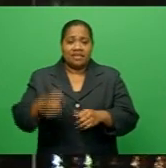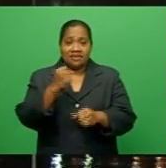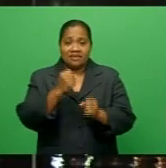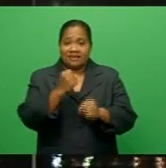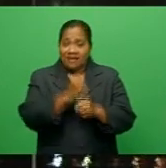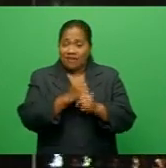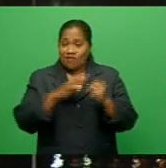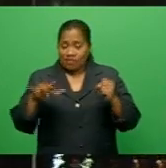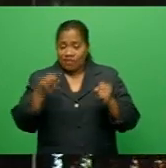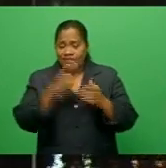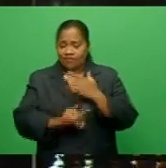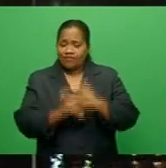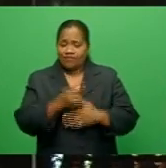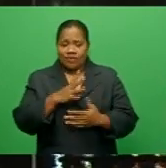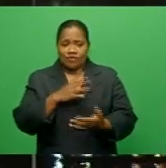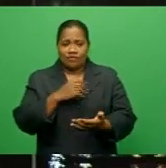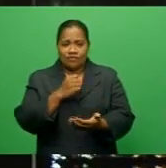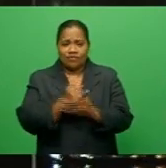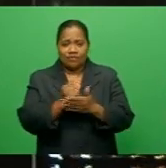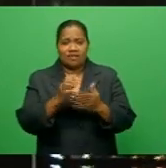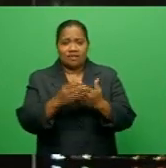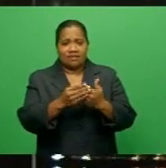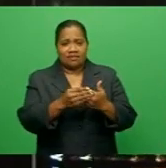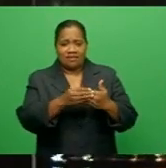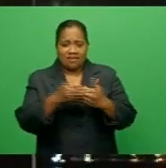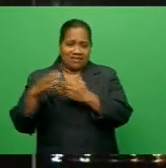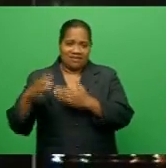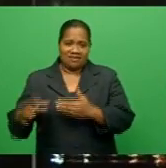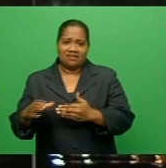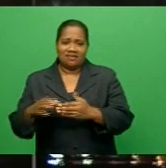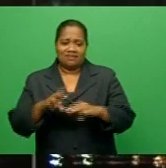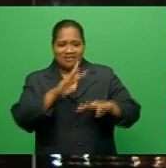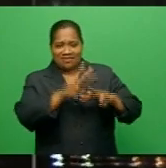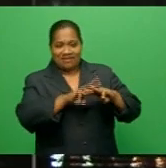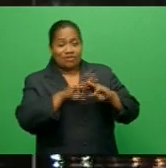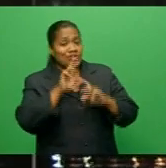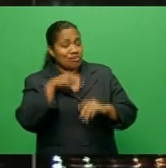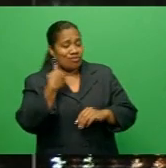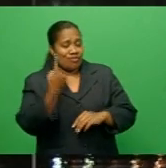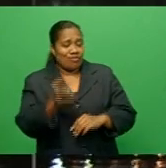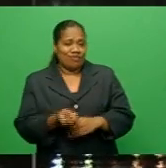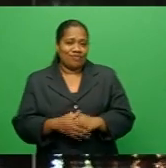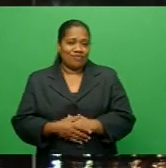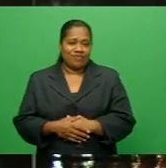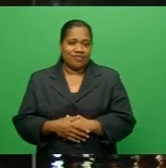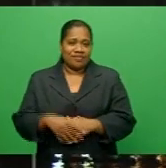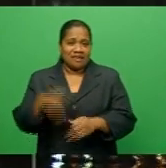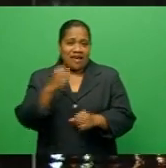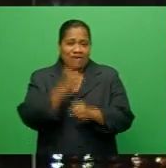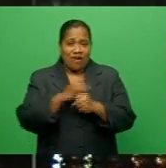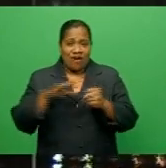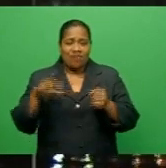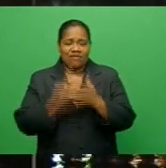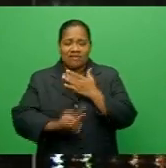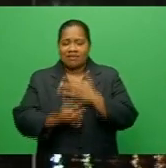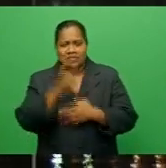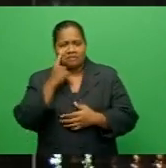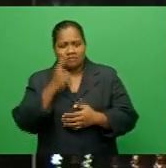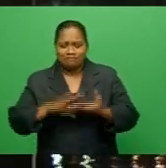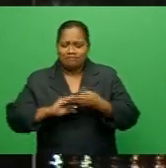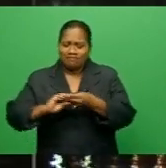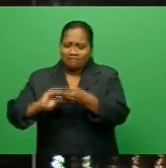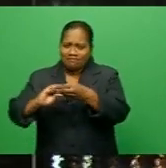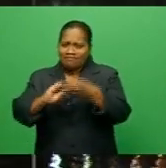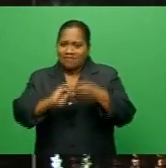leader at the annual general meeting tomorrow. Up in Nisa Wangarandovo reports, Nga Voka was seen being congratulated by members of the